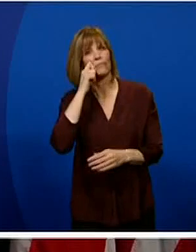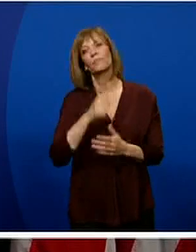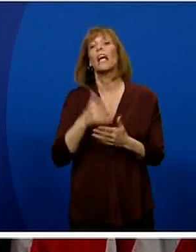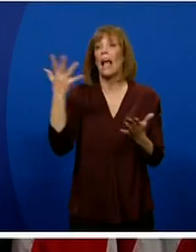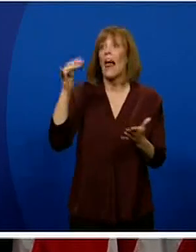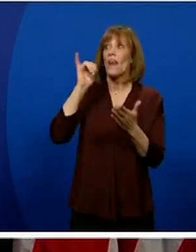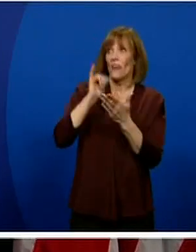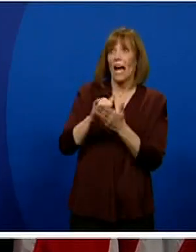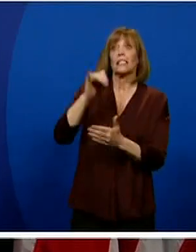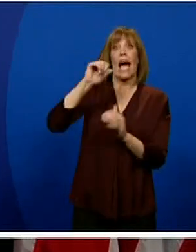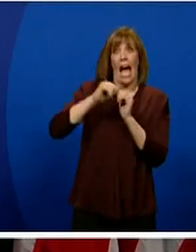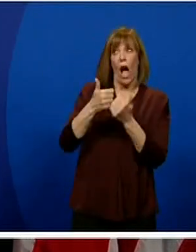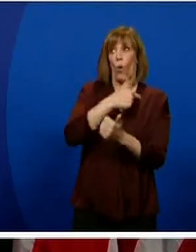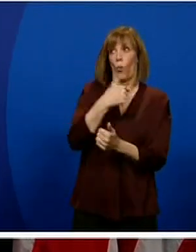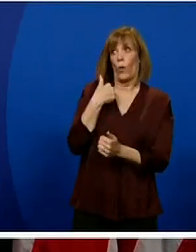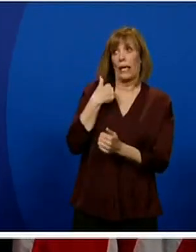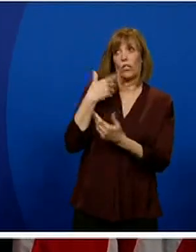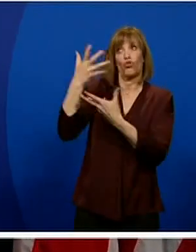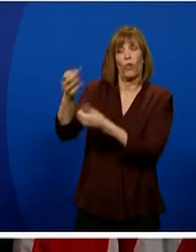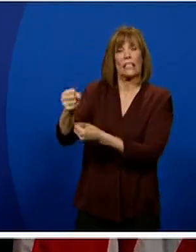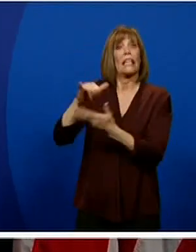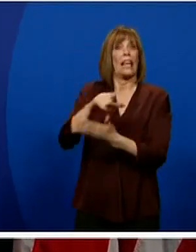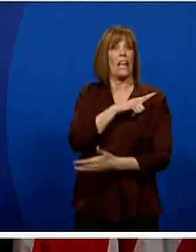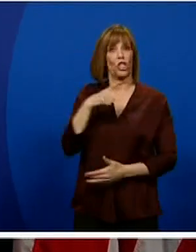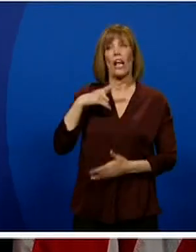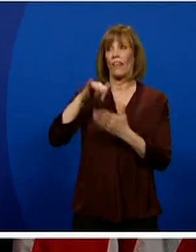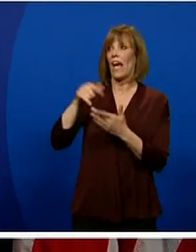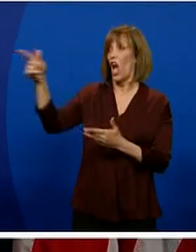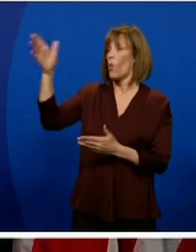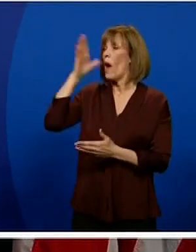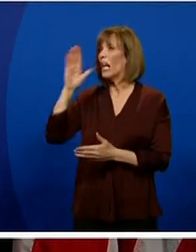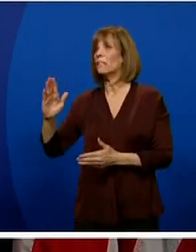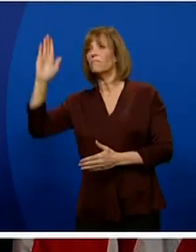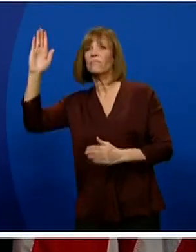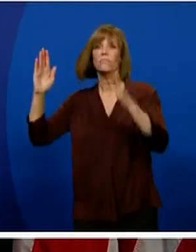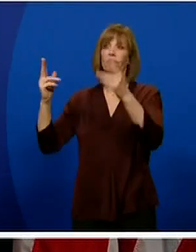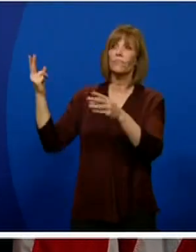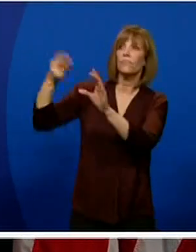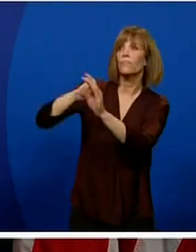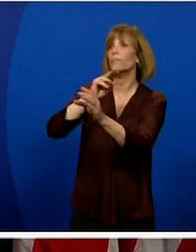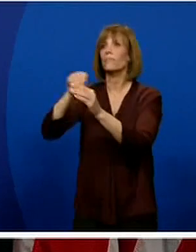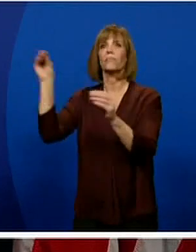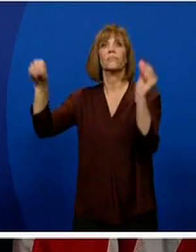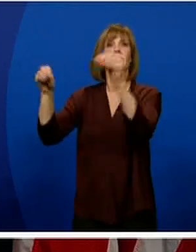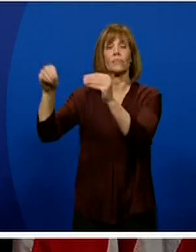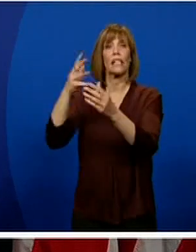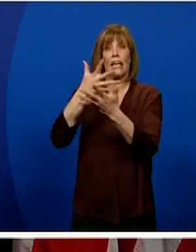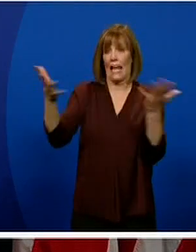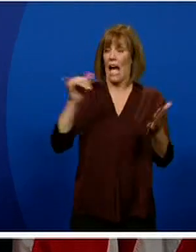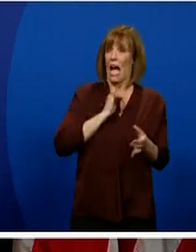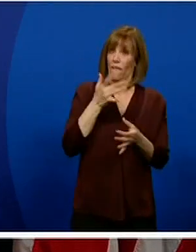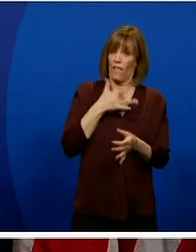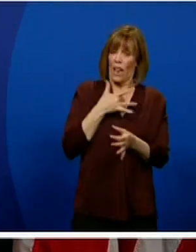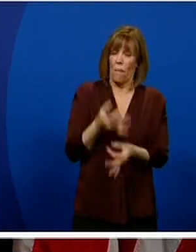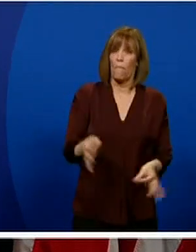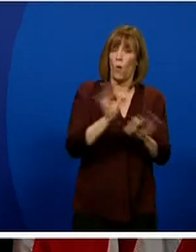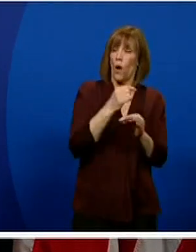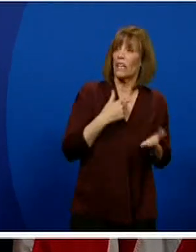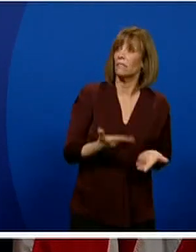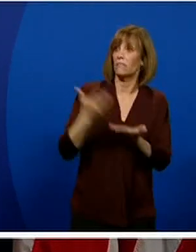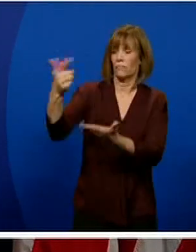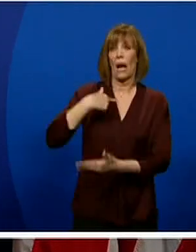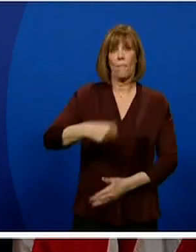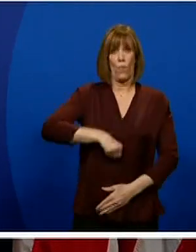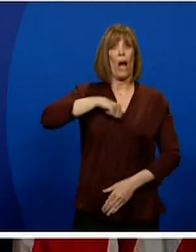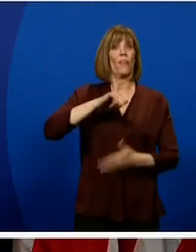That's how legislation works. We're going to continue to advocate for those important issues that I put forward in my policy. I'm proud, again,